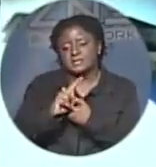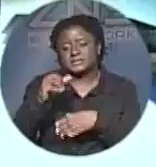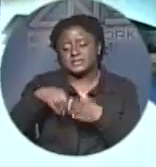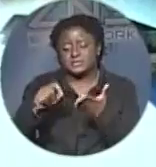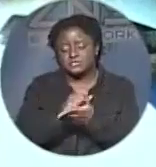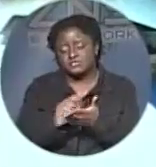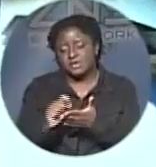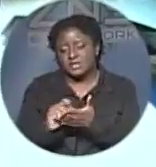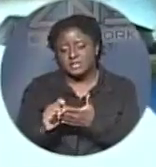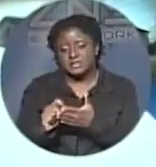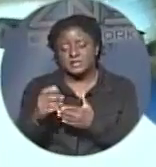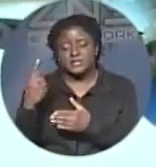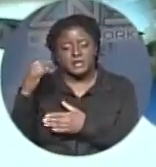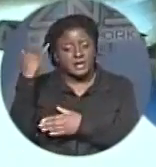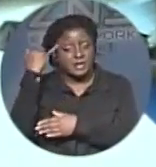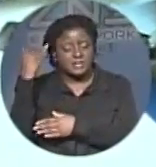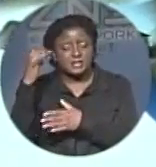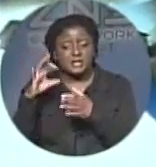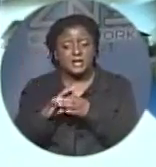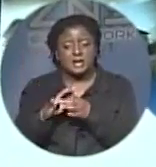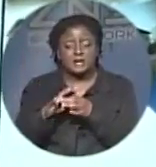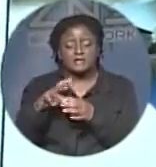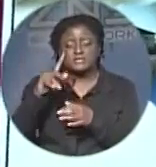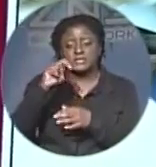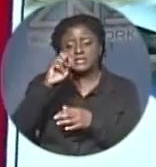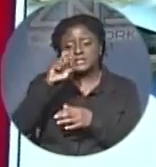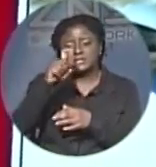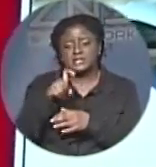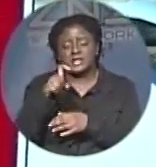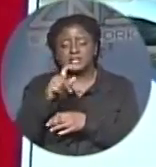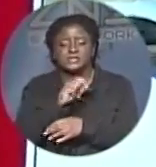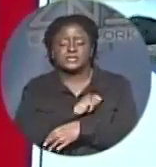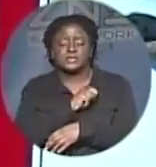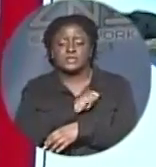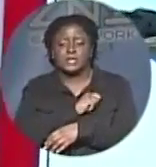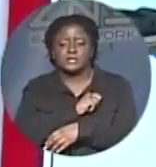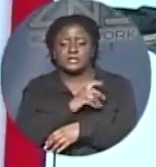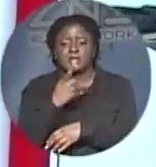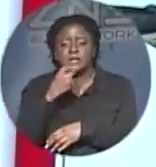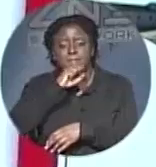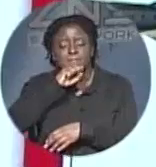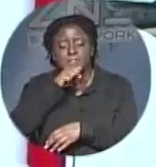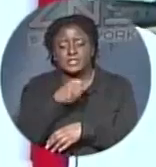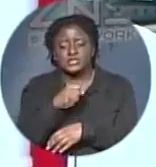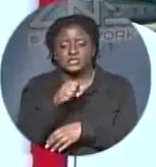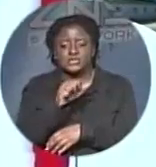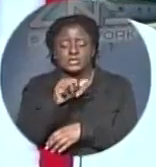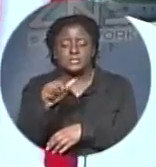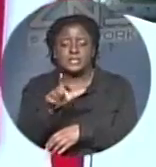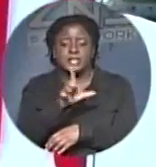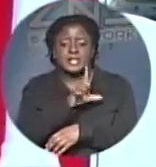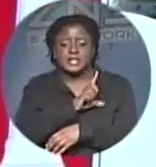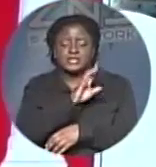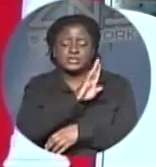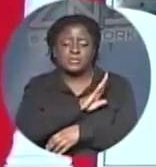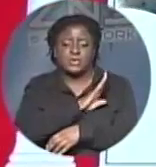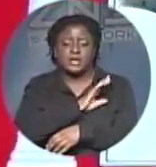of Tex Turnquest. Bishop Leish Boyd is encouraging everyone, particularly Anglicans, to grab a copy.